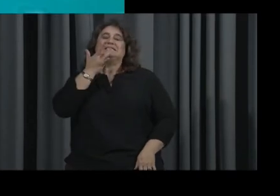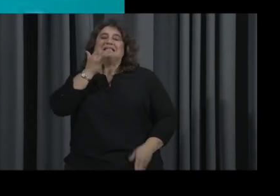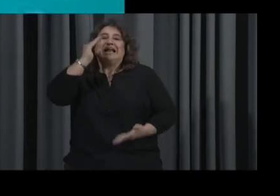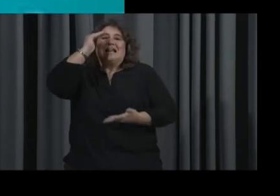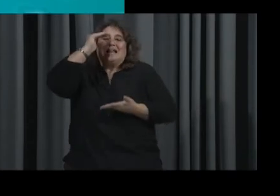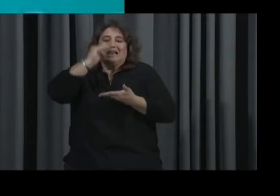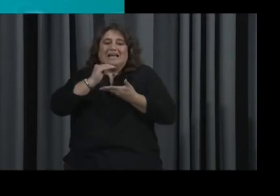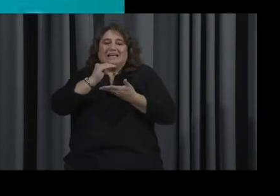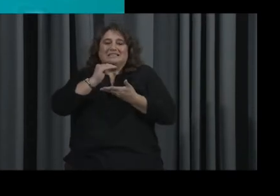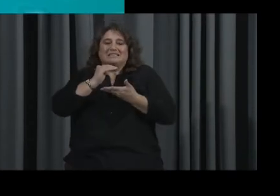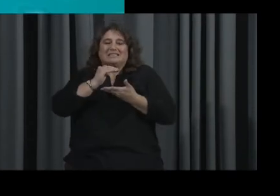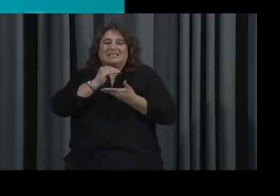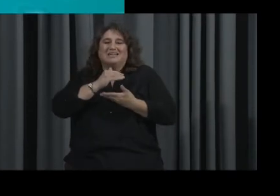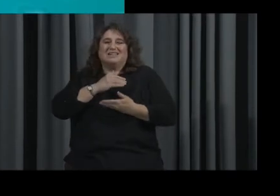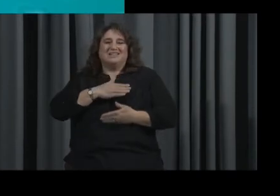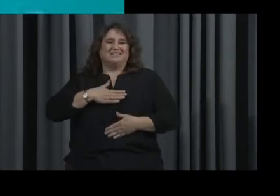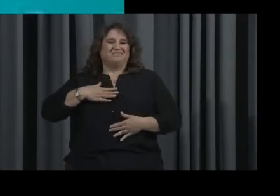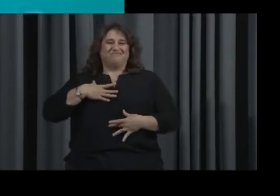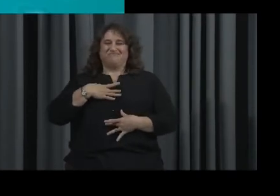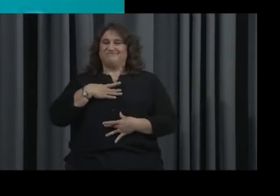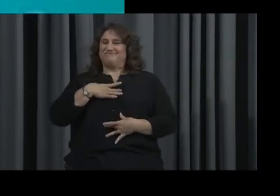less enjoyable to eat?